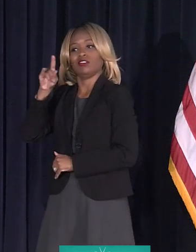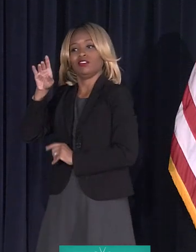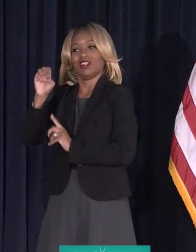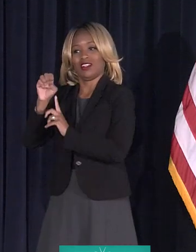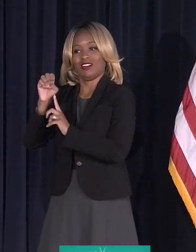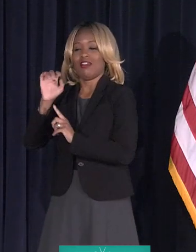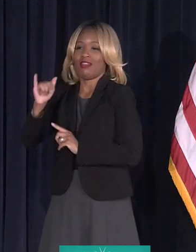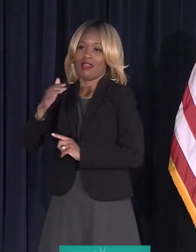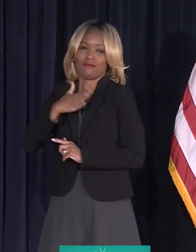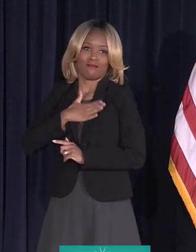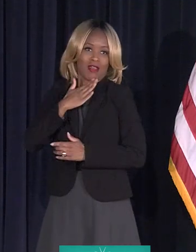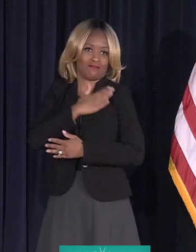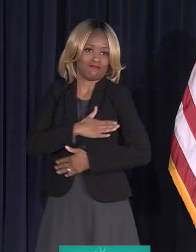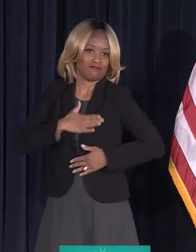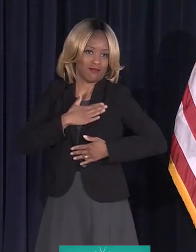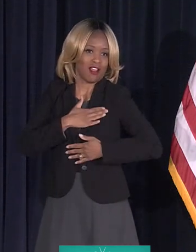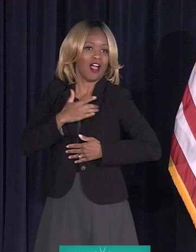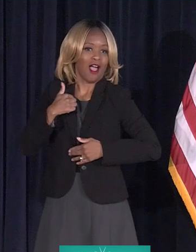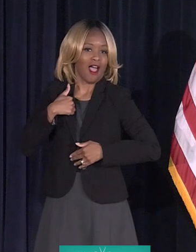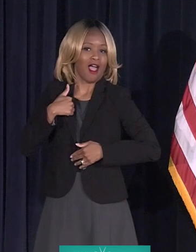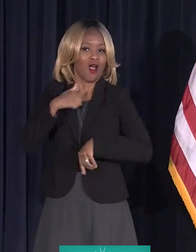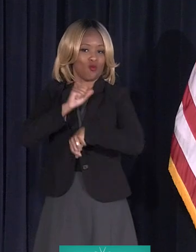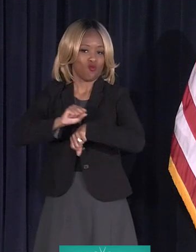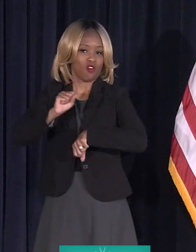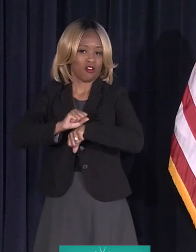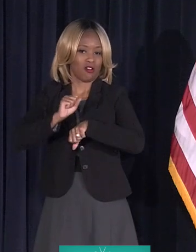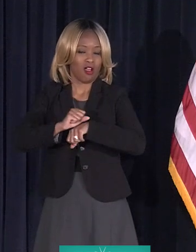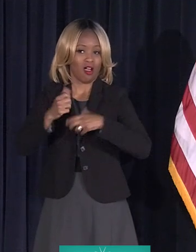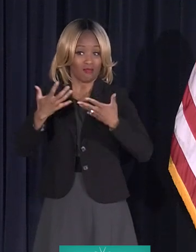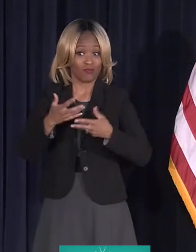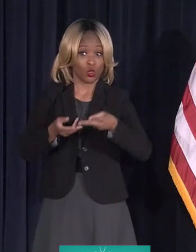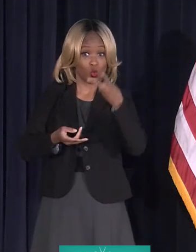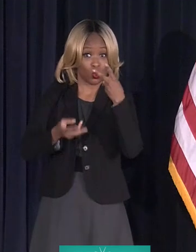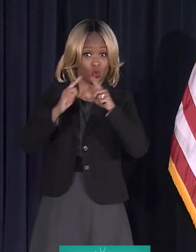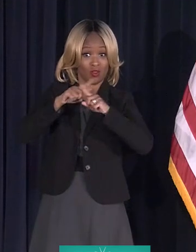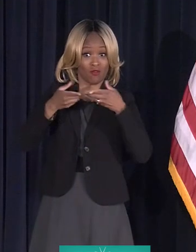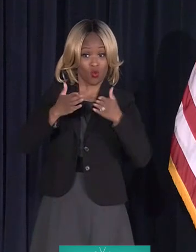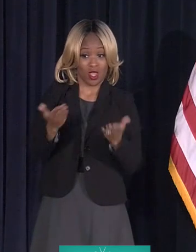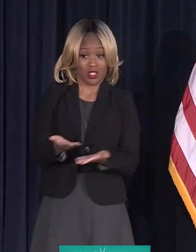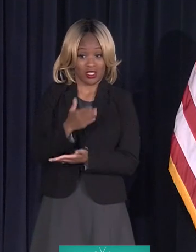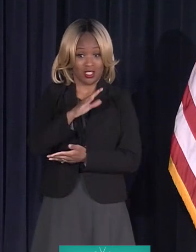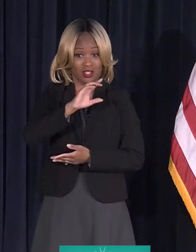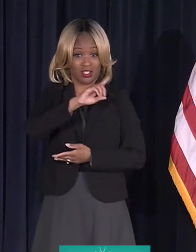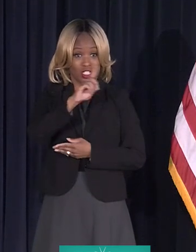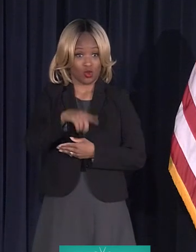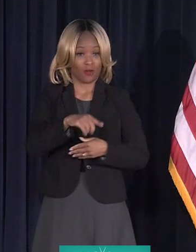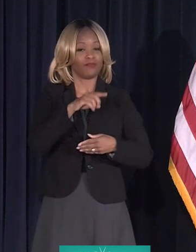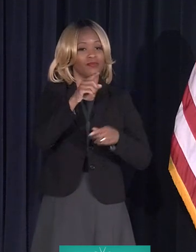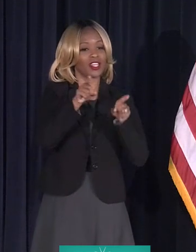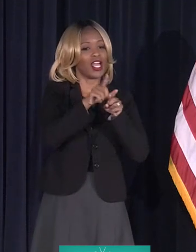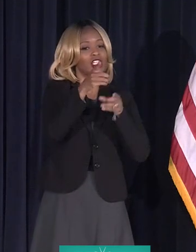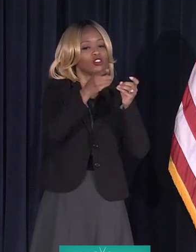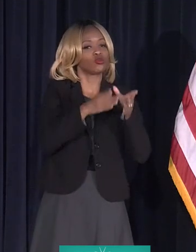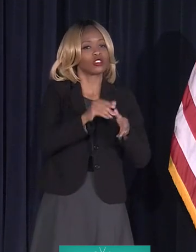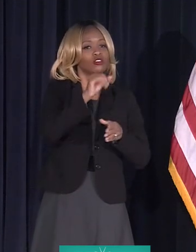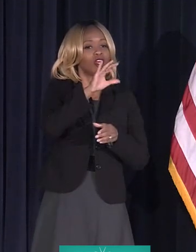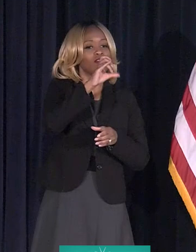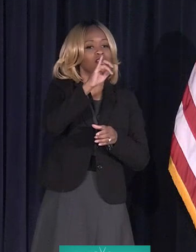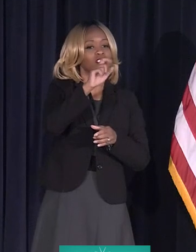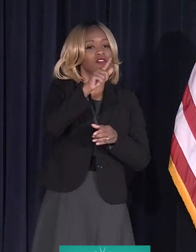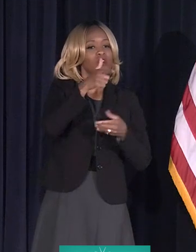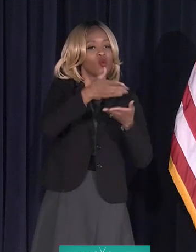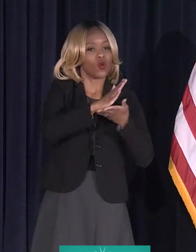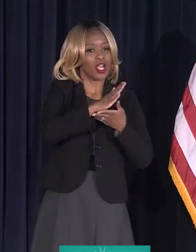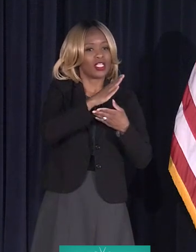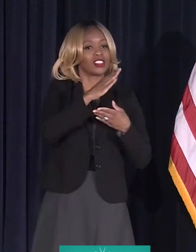pleasure of working on in two ways at the City of Detroit. First, as the Director of Civil Rights Inclusion and Opportunity, and